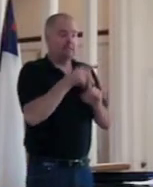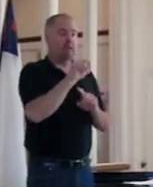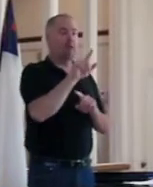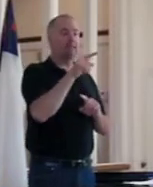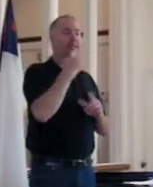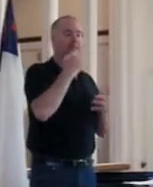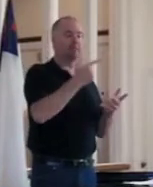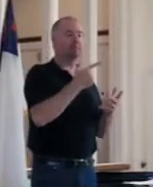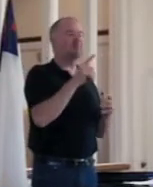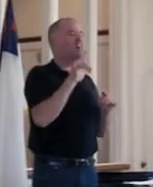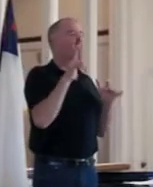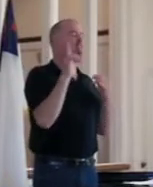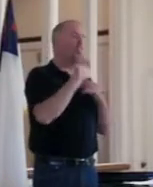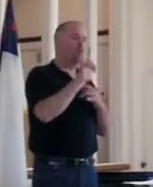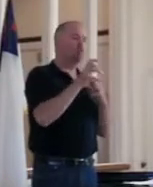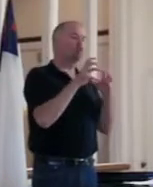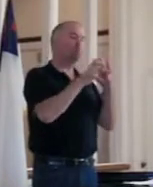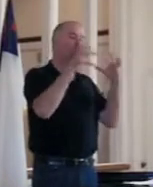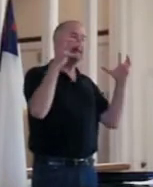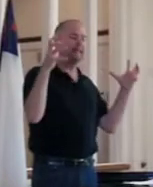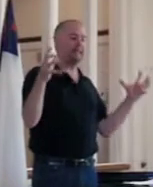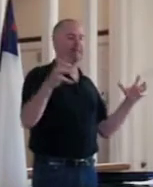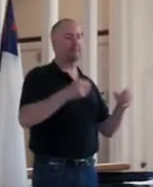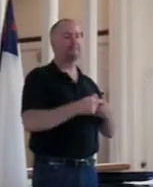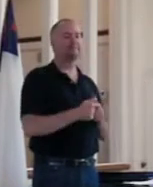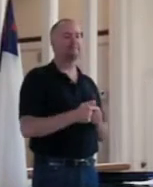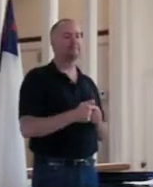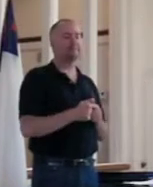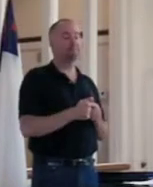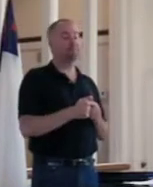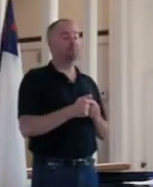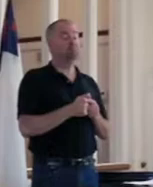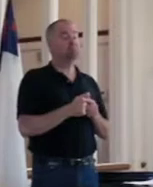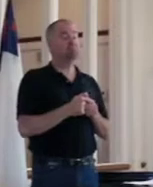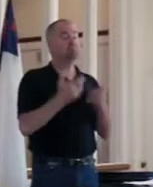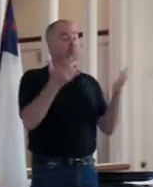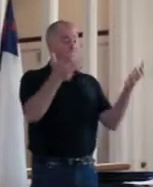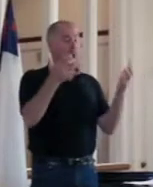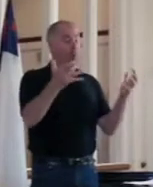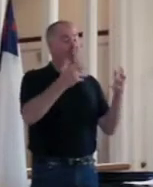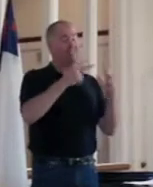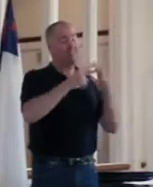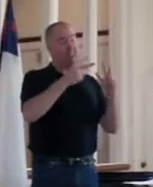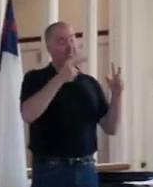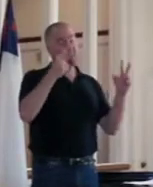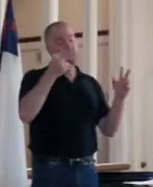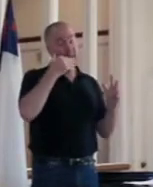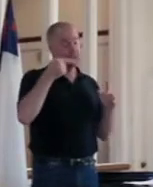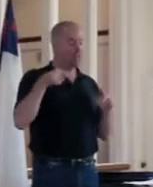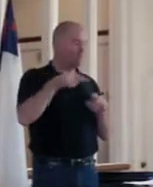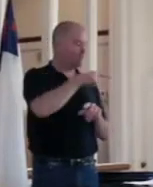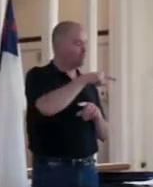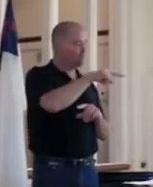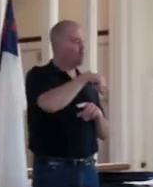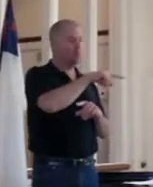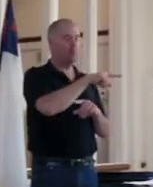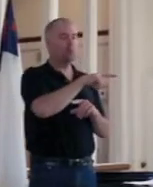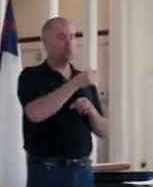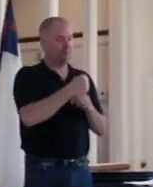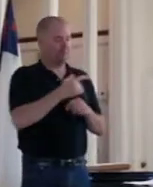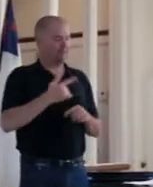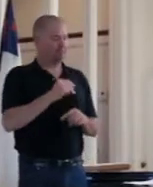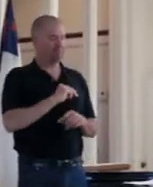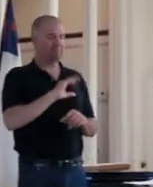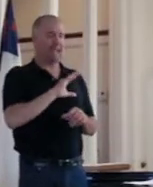I love you so much. I do want the very best for you. You make me feel